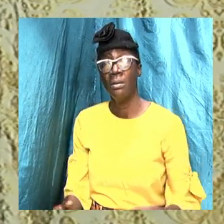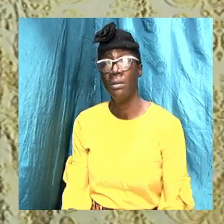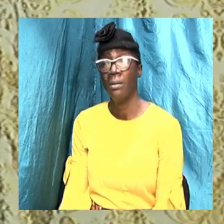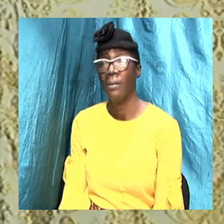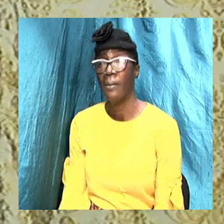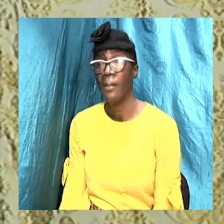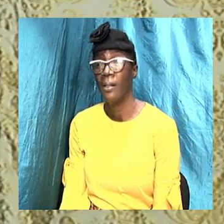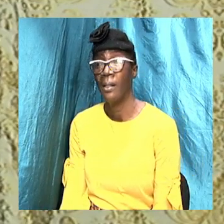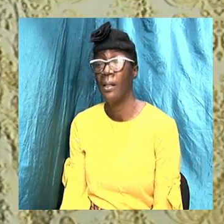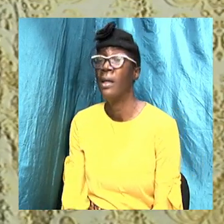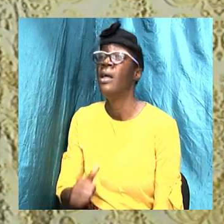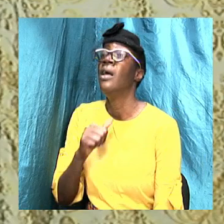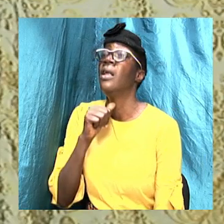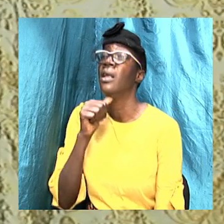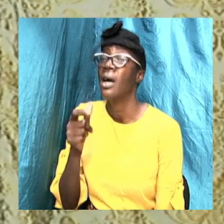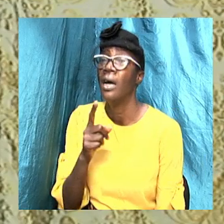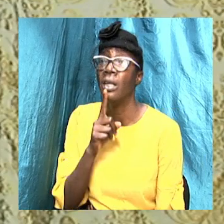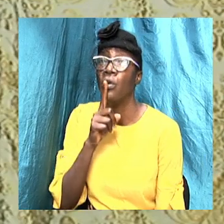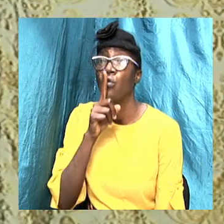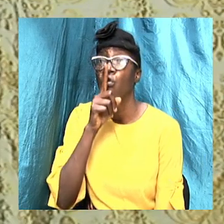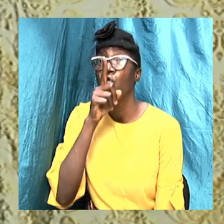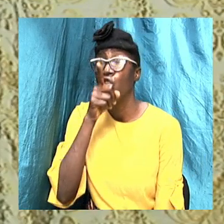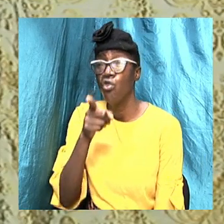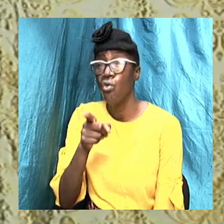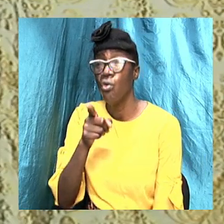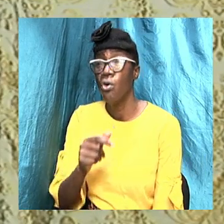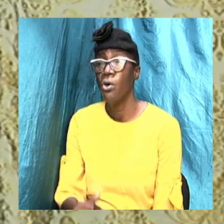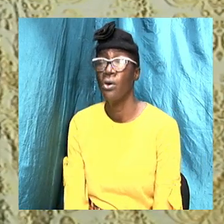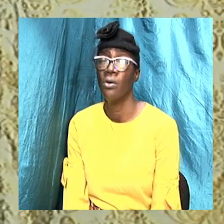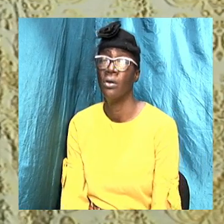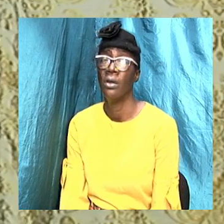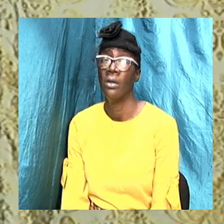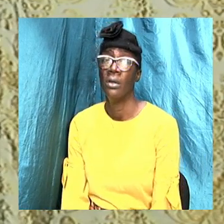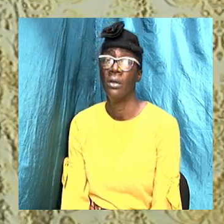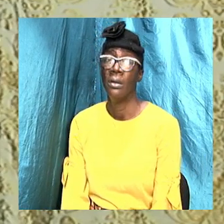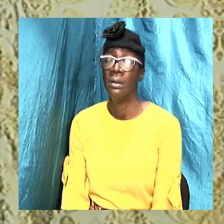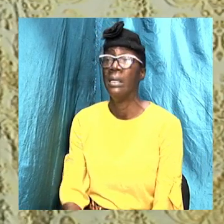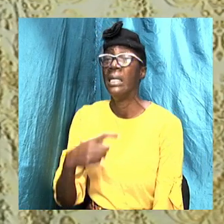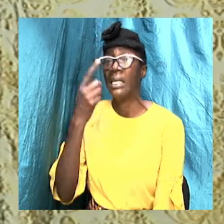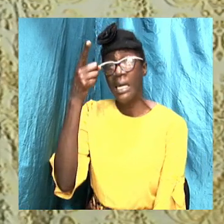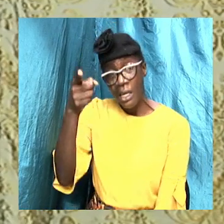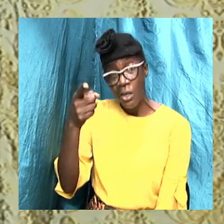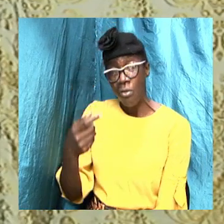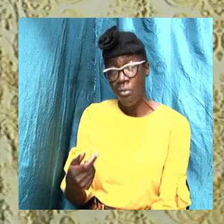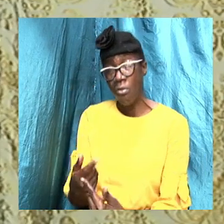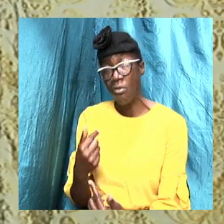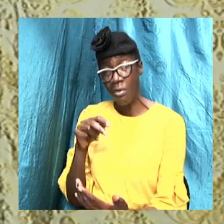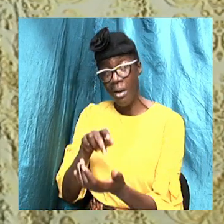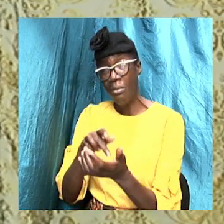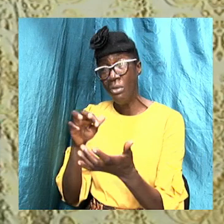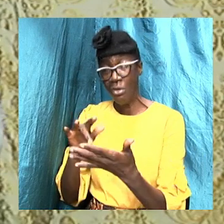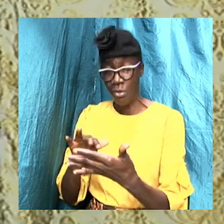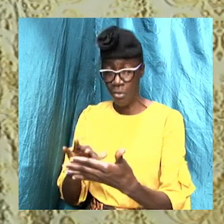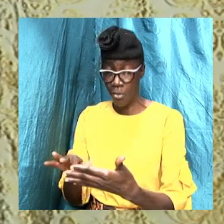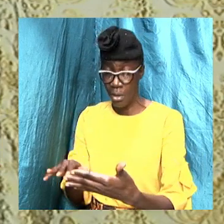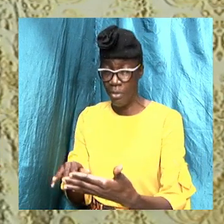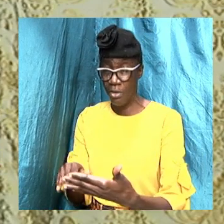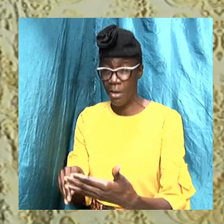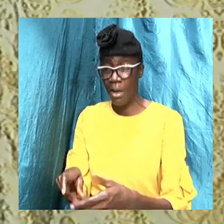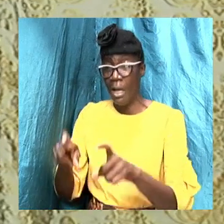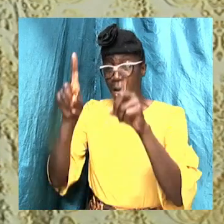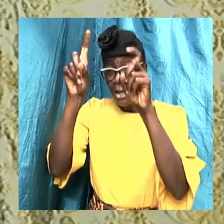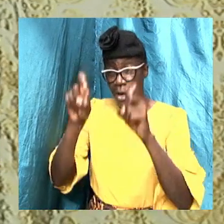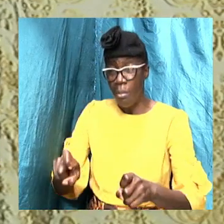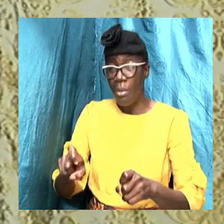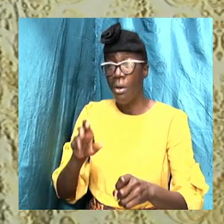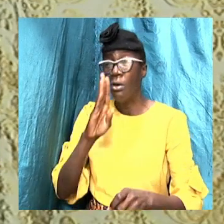you're not so sure. I am telling us tonight from scriptures that you must